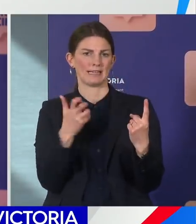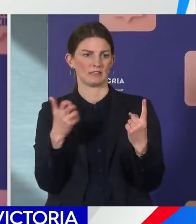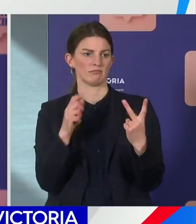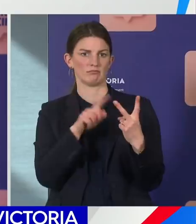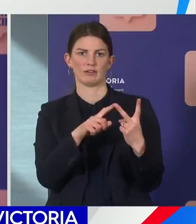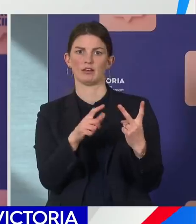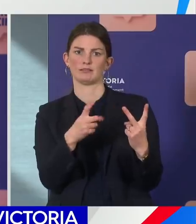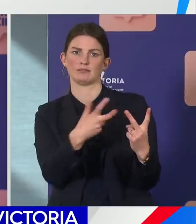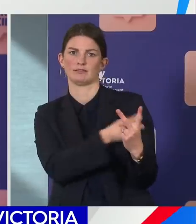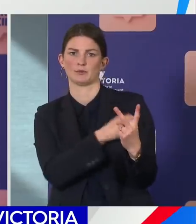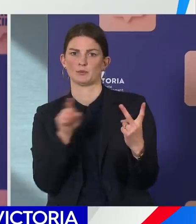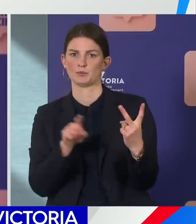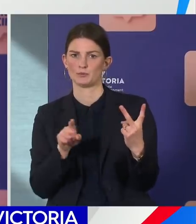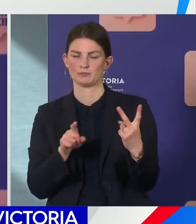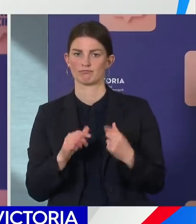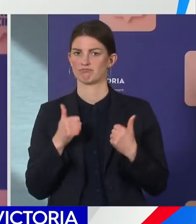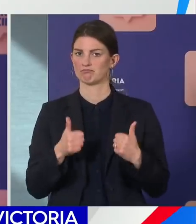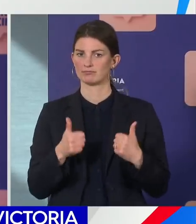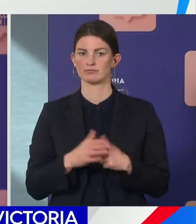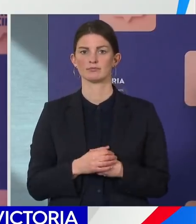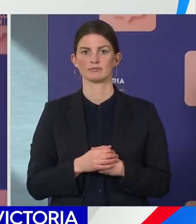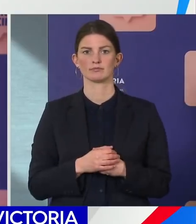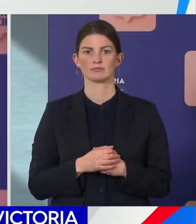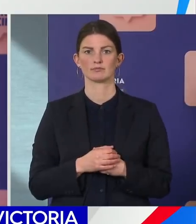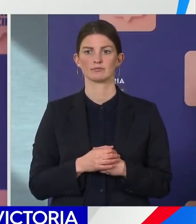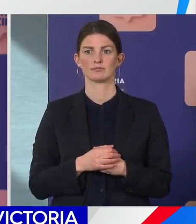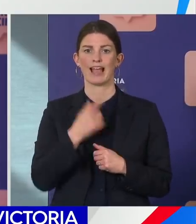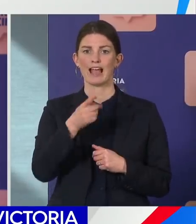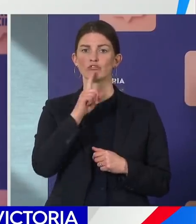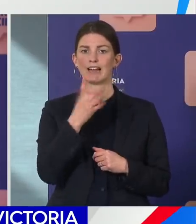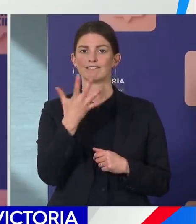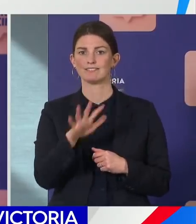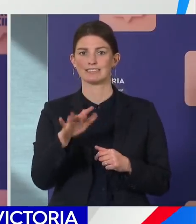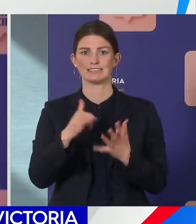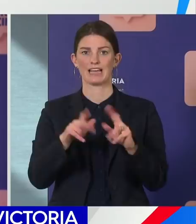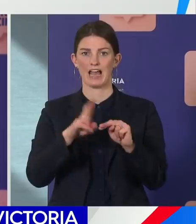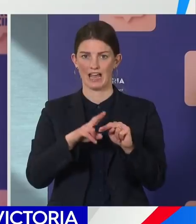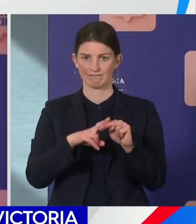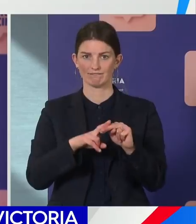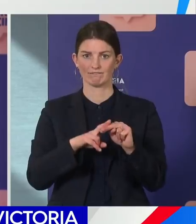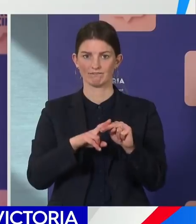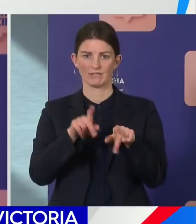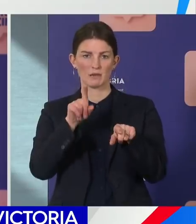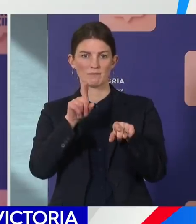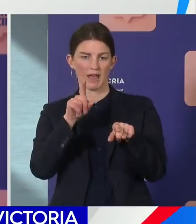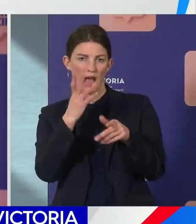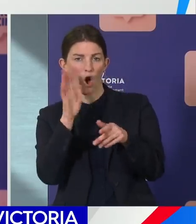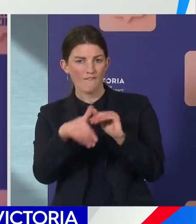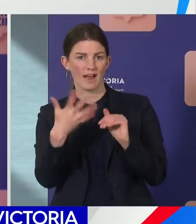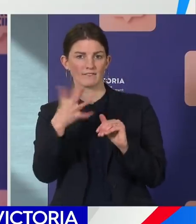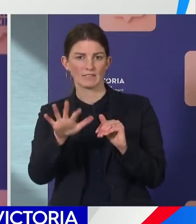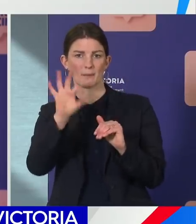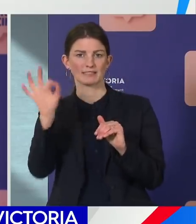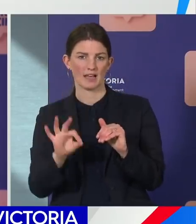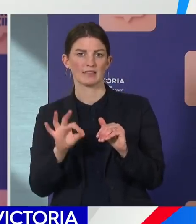Of the 182 staff, 56% had had at least a first dose of vaccination. A vaccination team was on